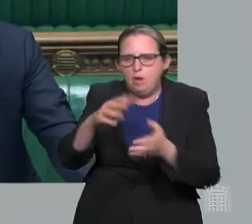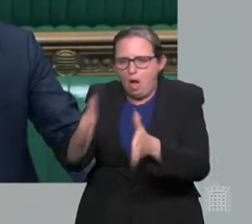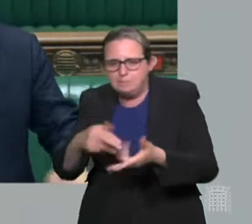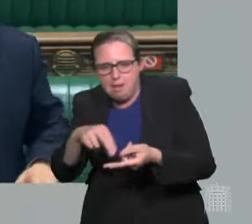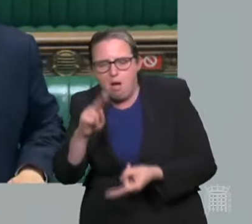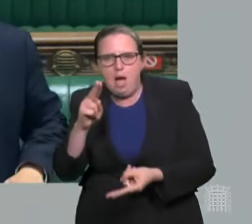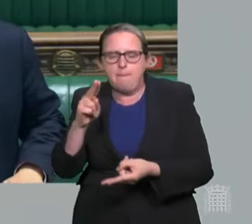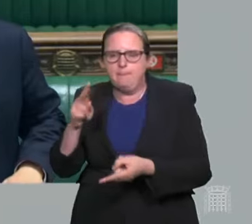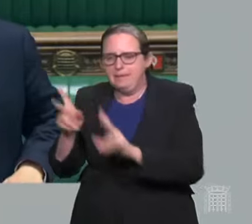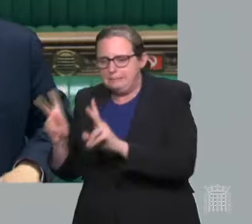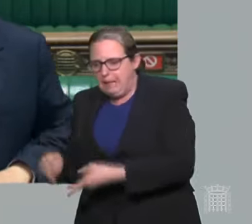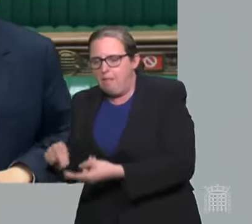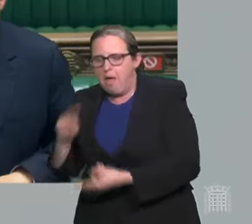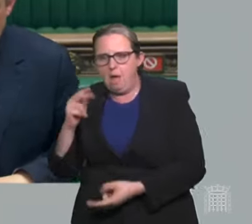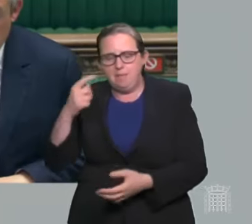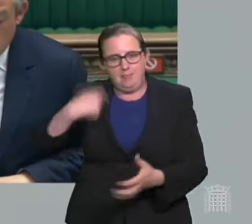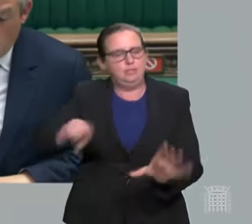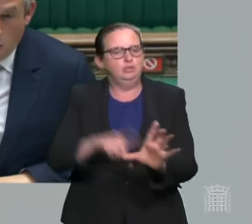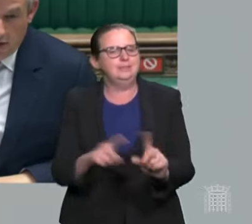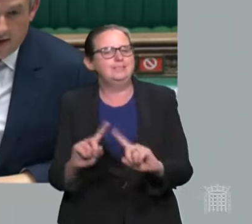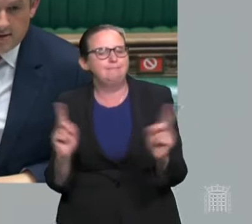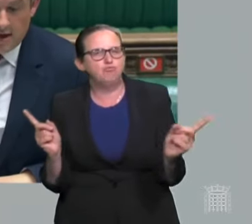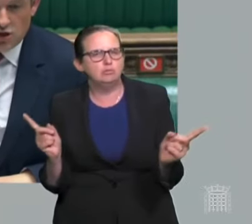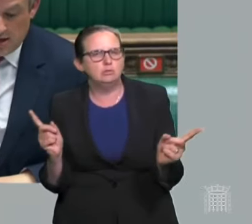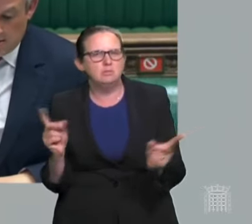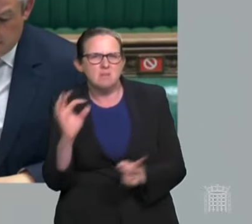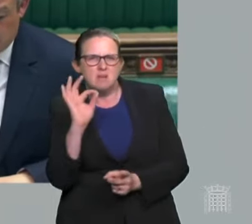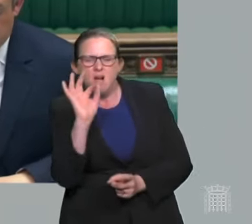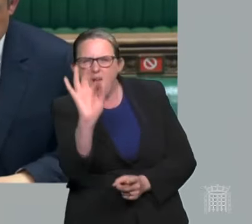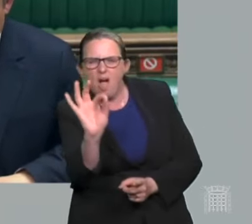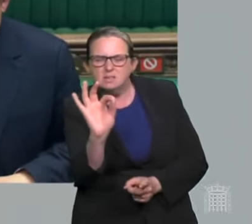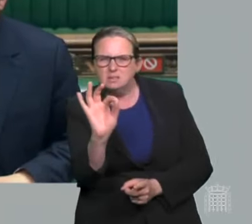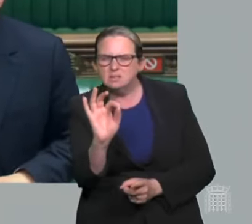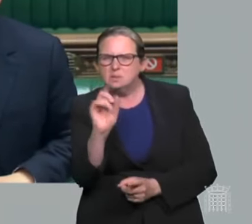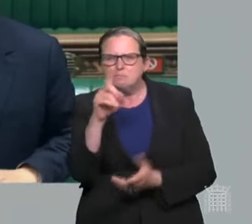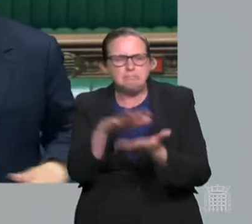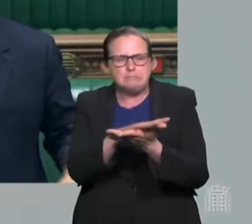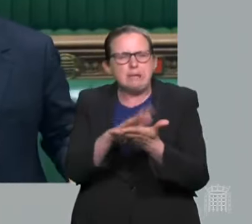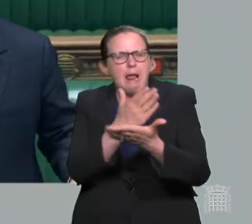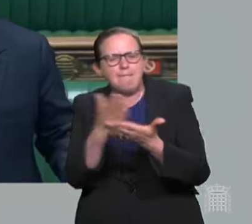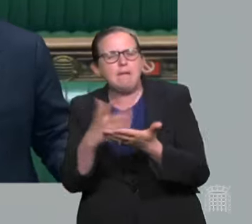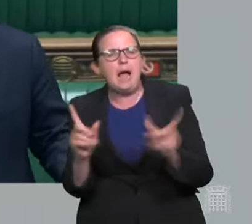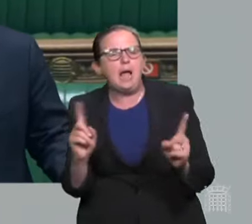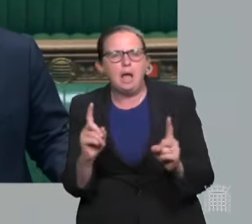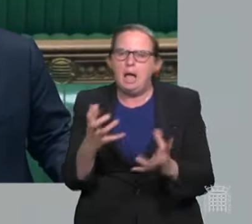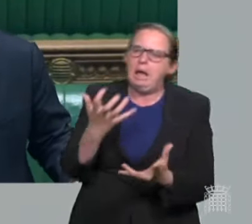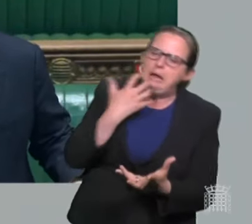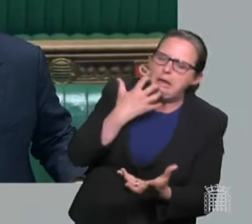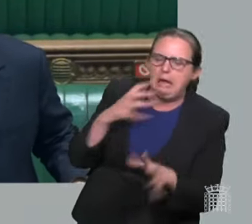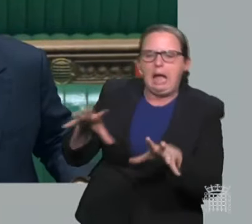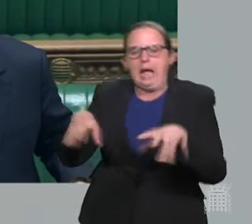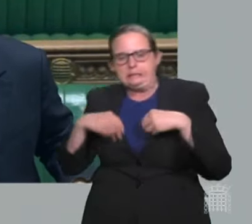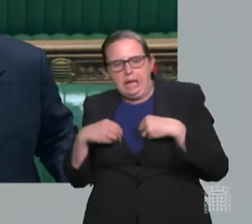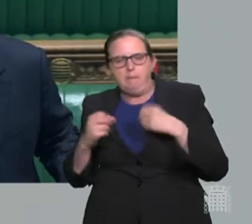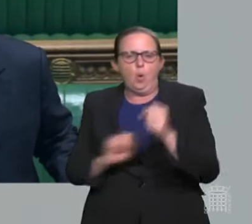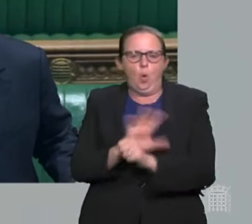can he spell out today for the British public what that actually means? In his view, learning to live